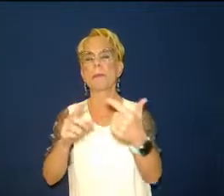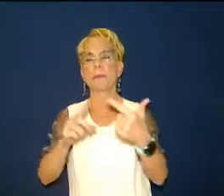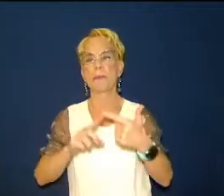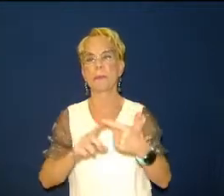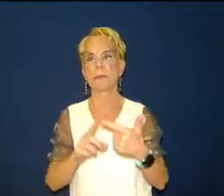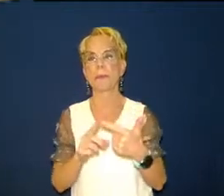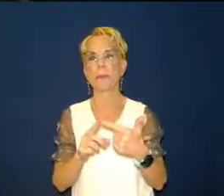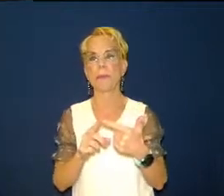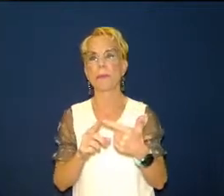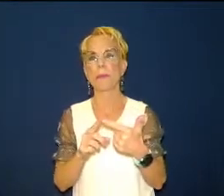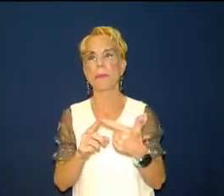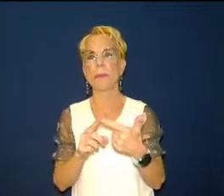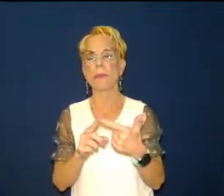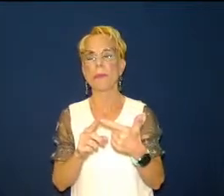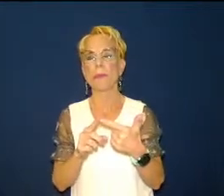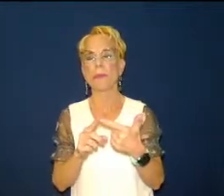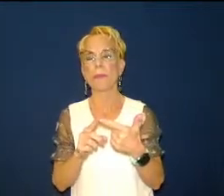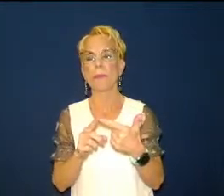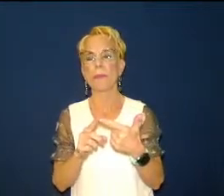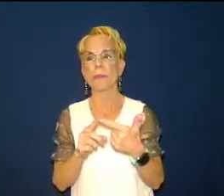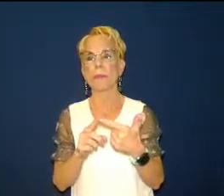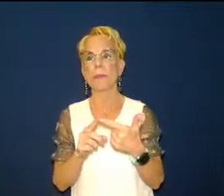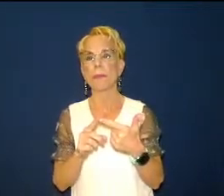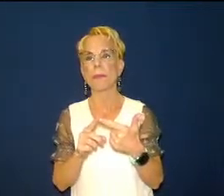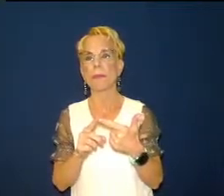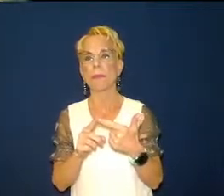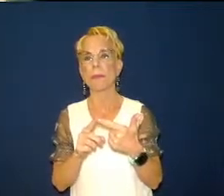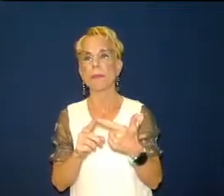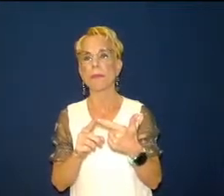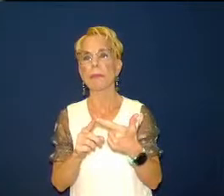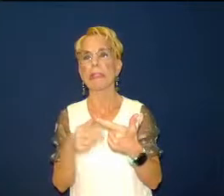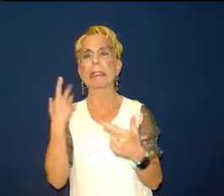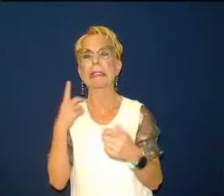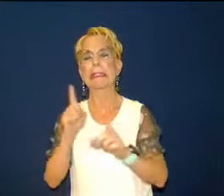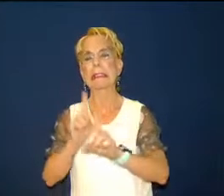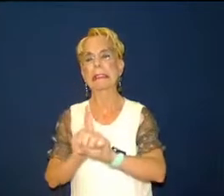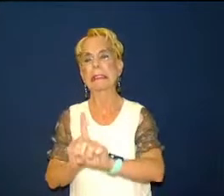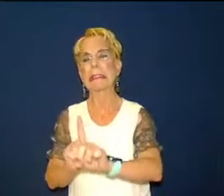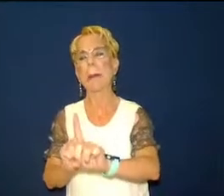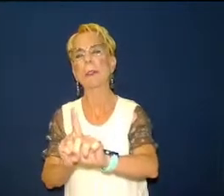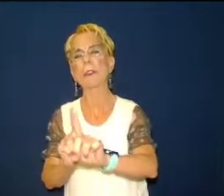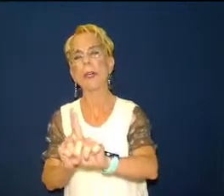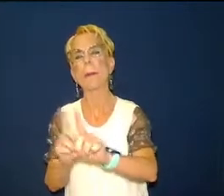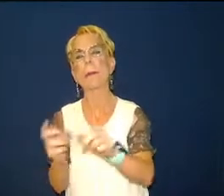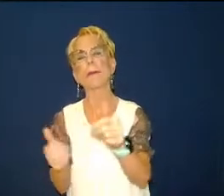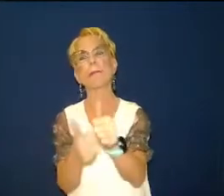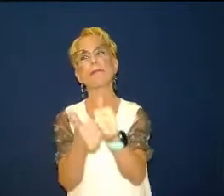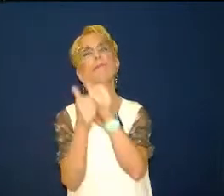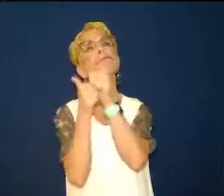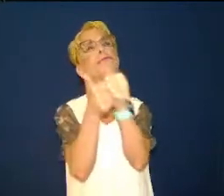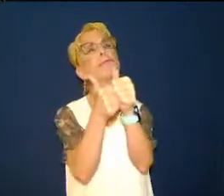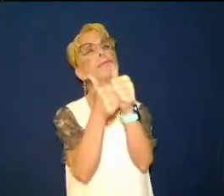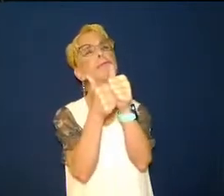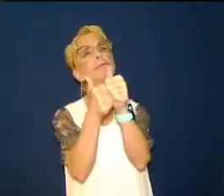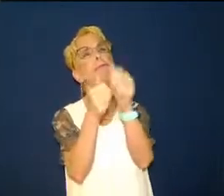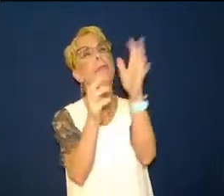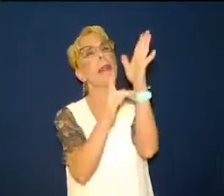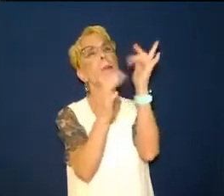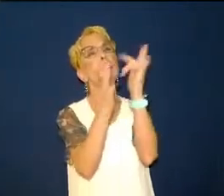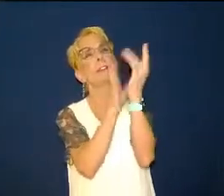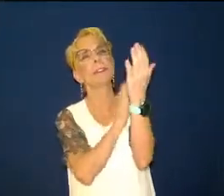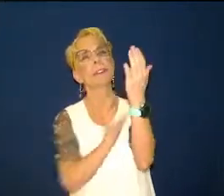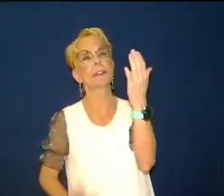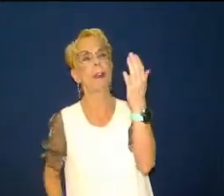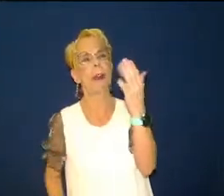what about your what about discipleship living for christ each day is that important